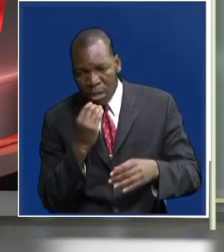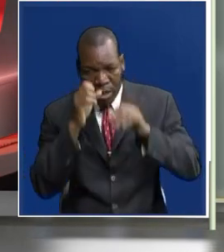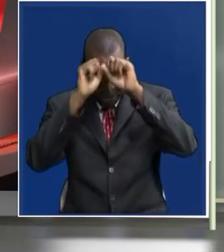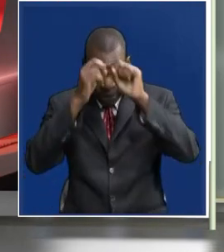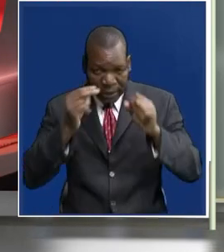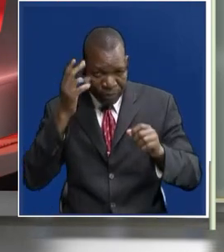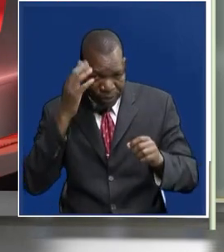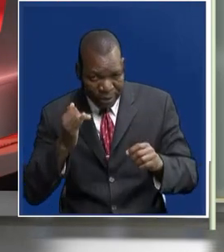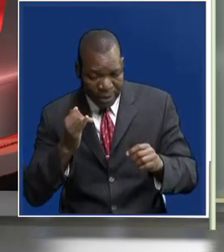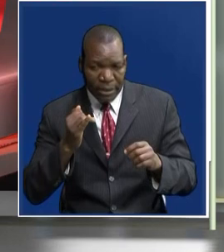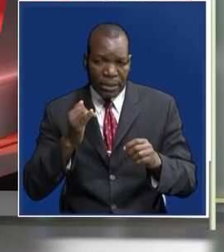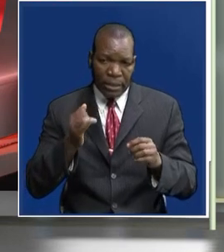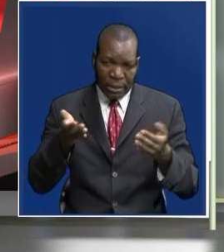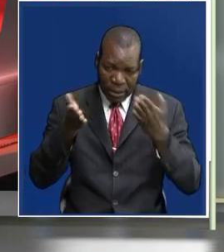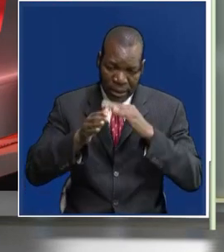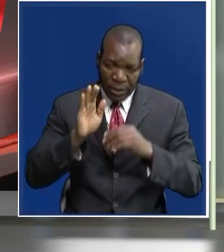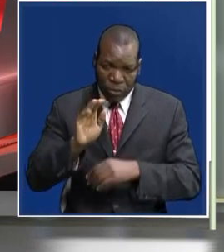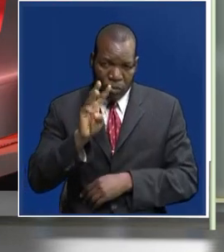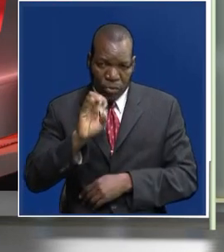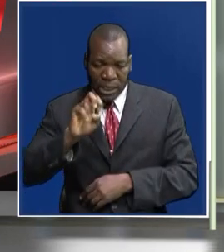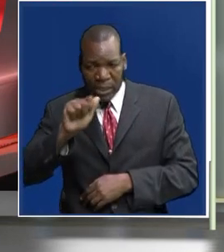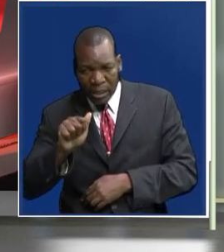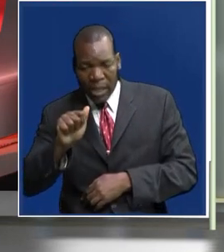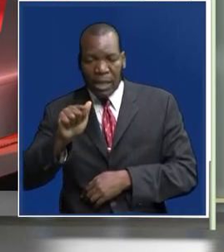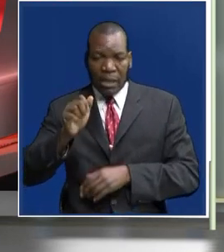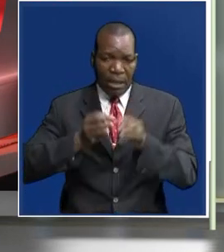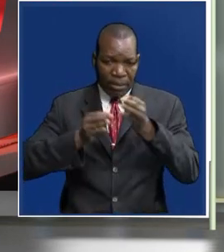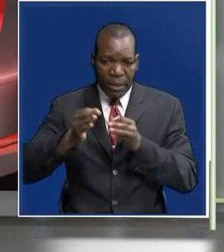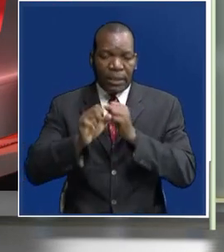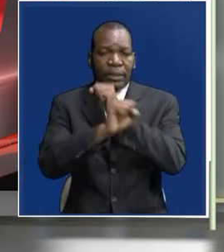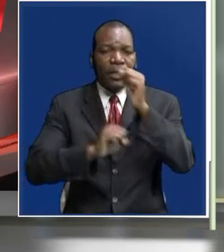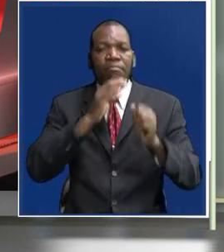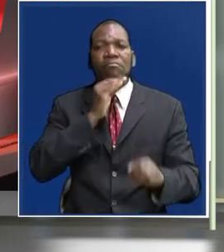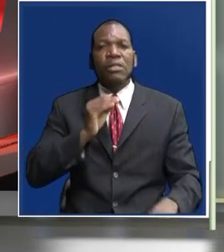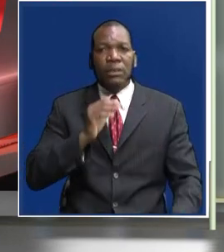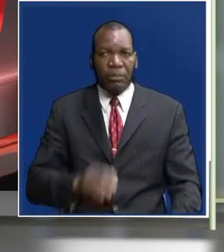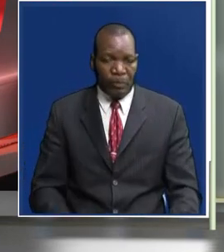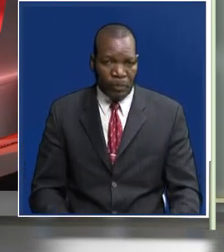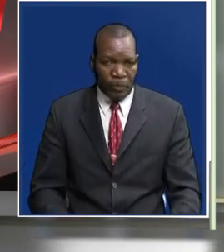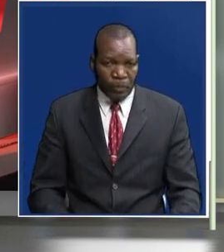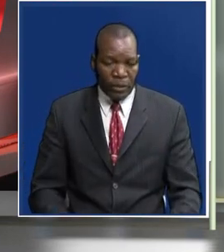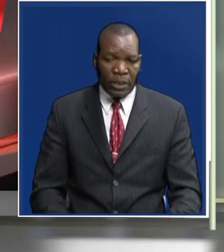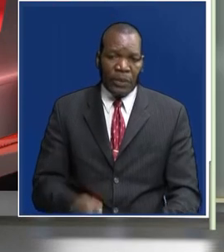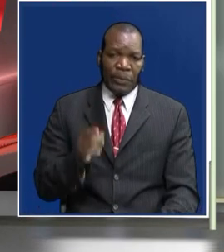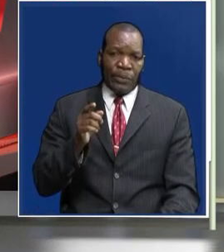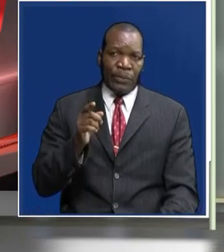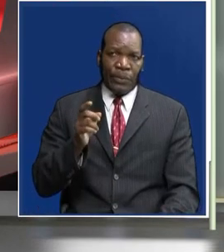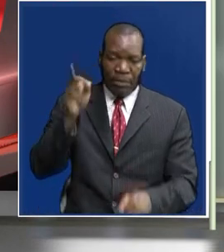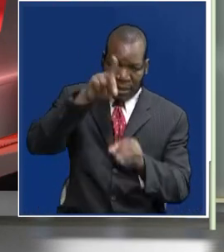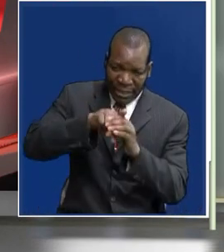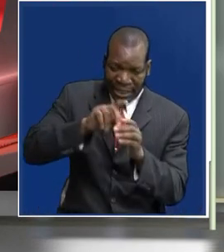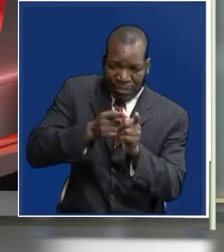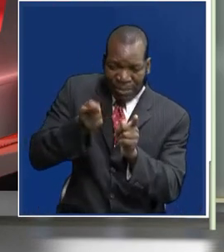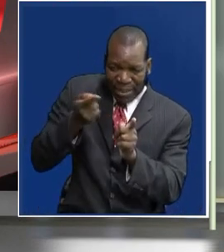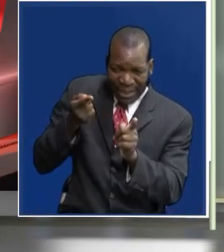the death of veteran politician and freedom fighter Sikota Wina, who he has described as a statesman. President Hichlema says Mr. Wina was part of a